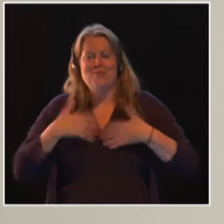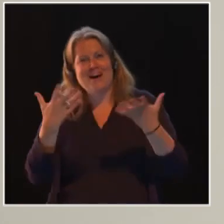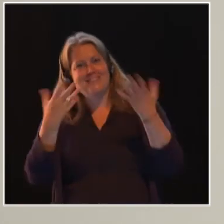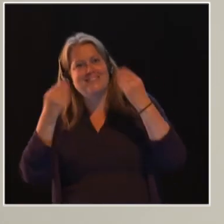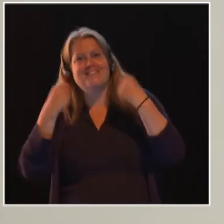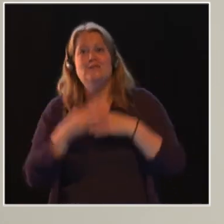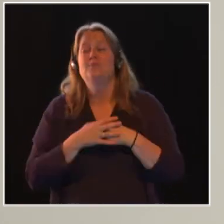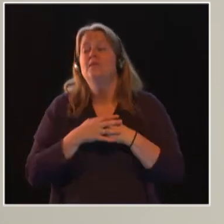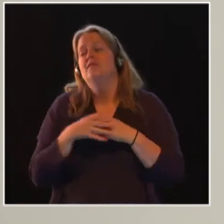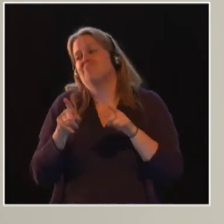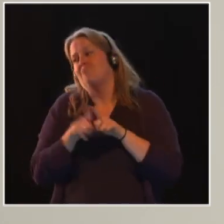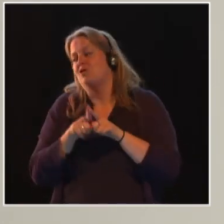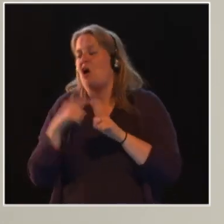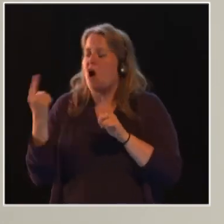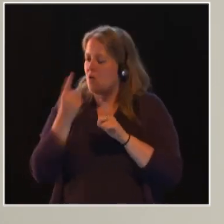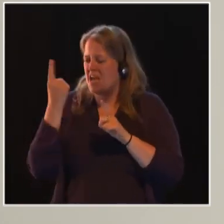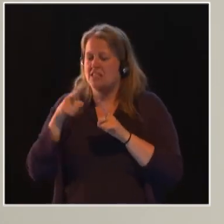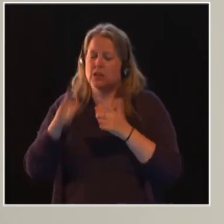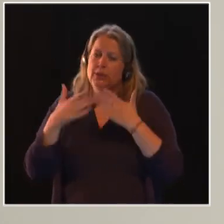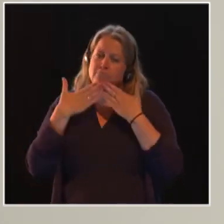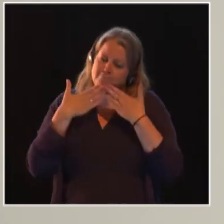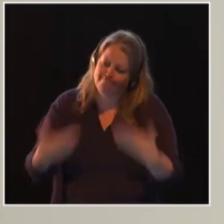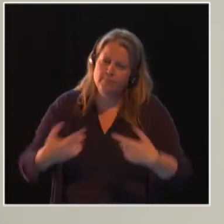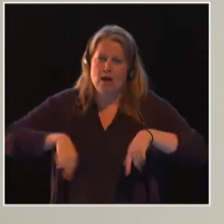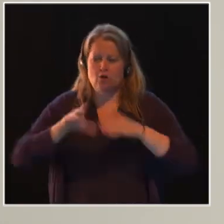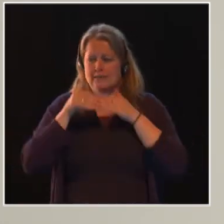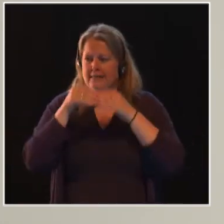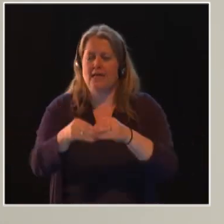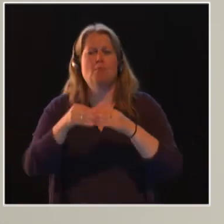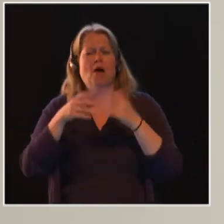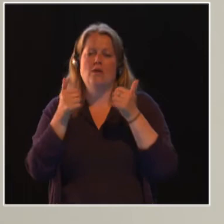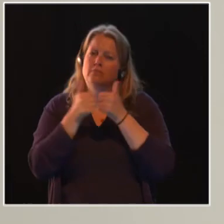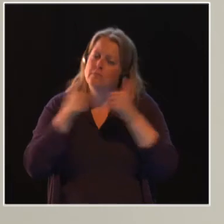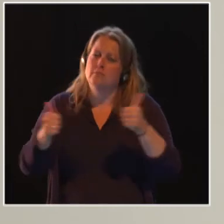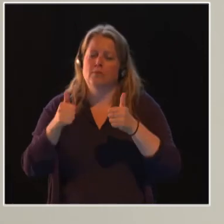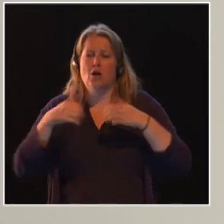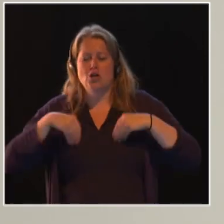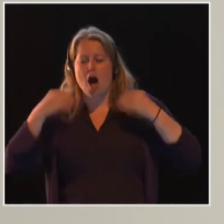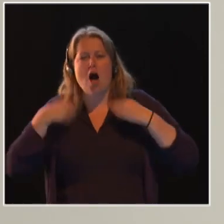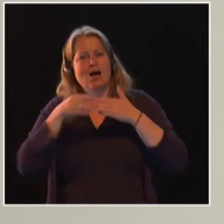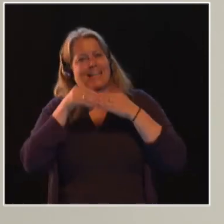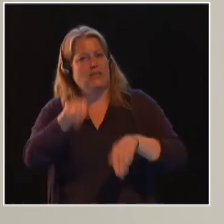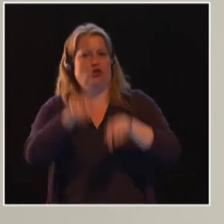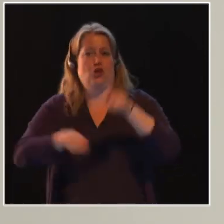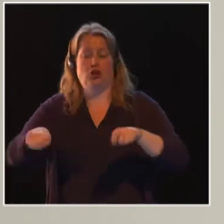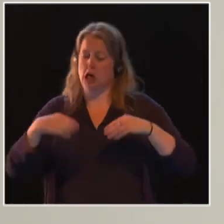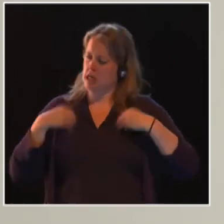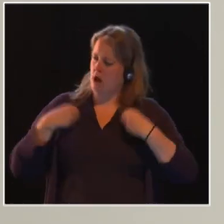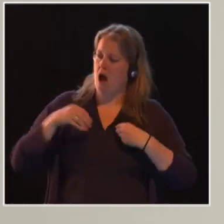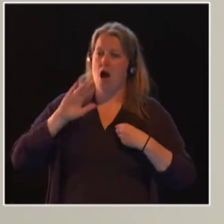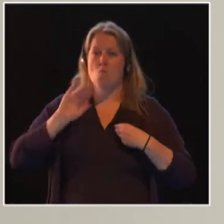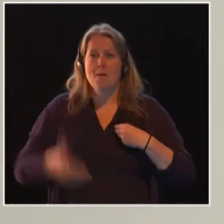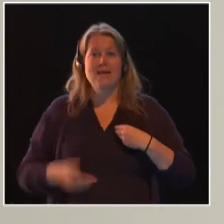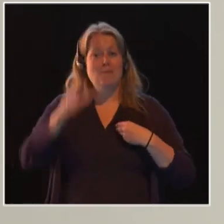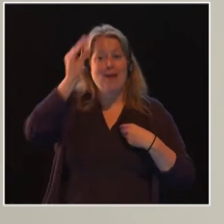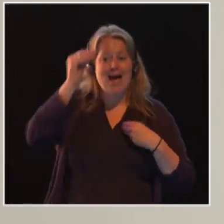to our 18 incredible young leaders, young women and men from all corners